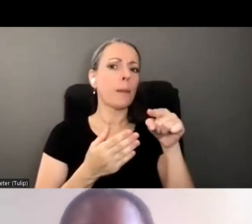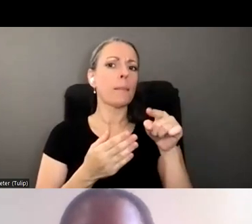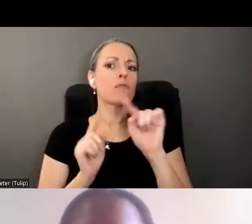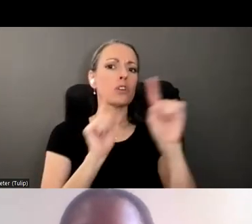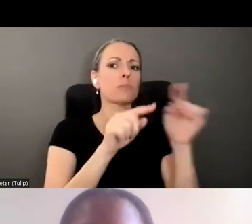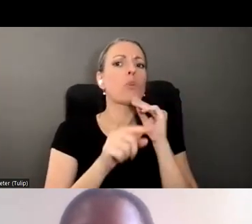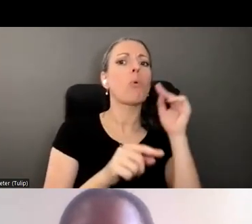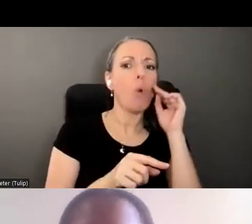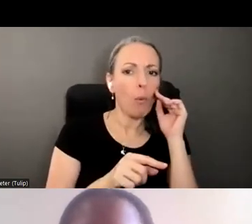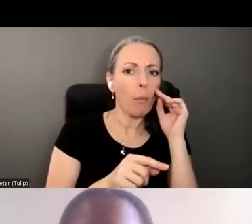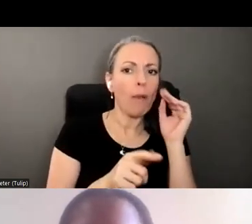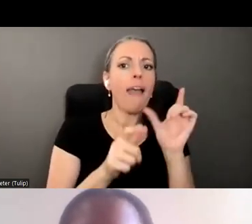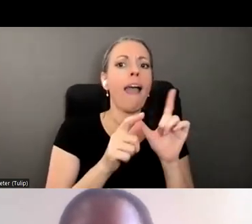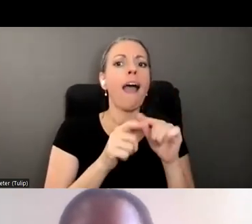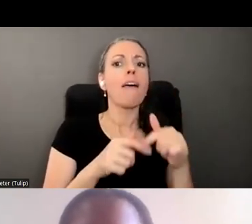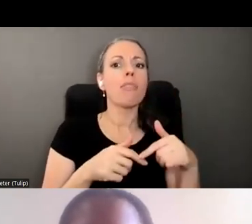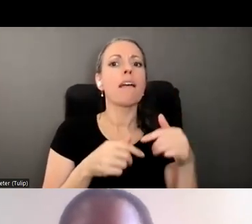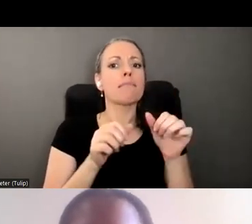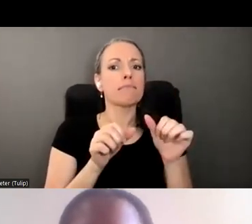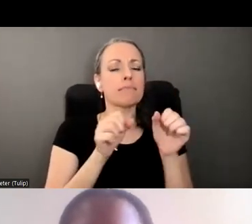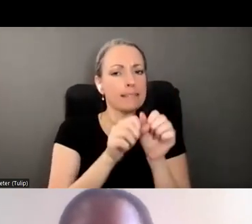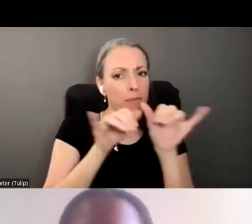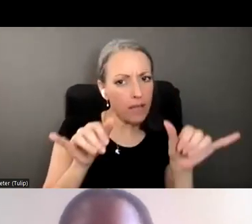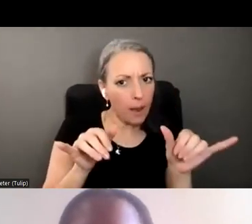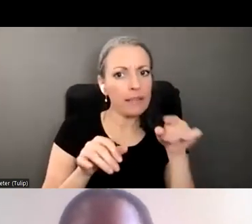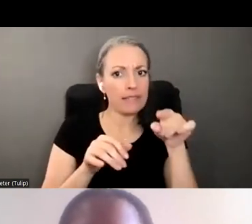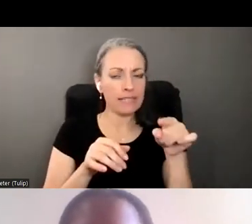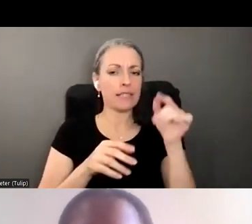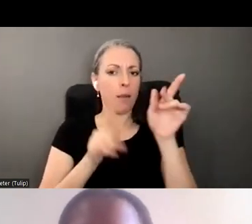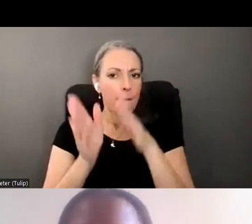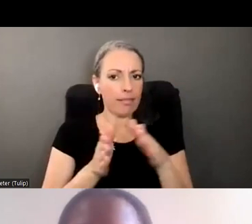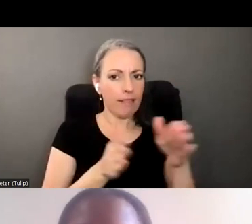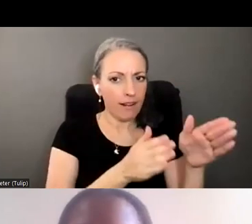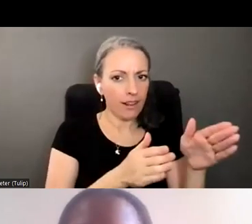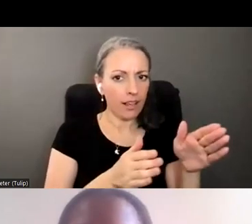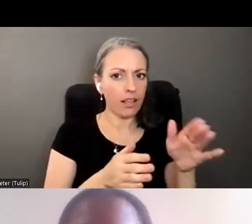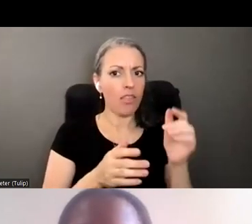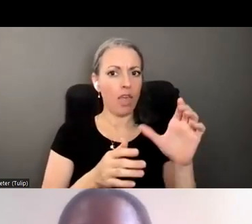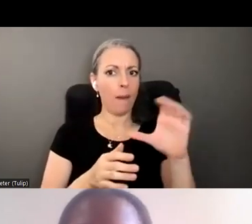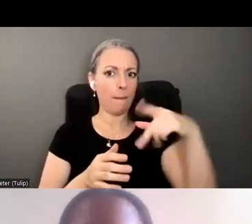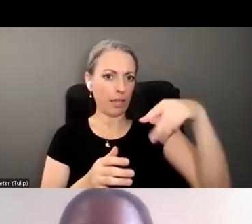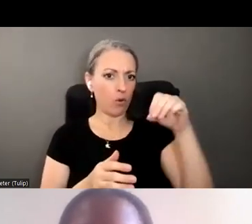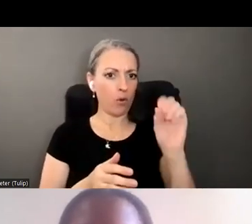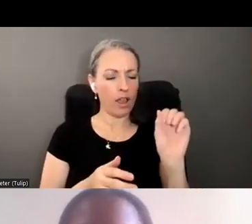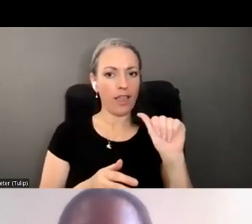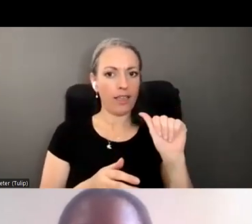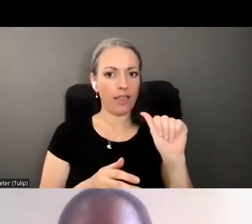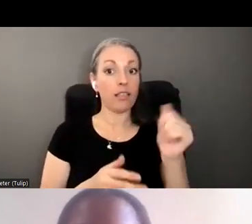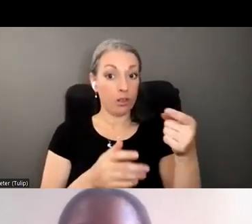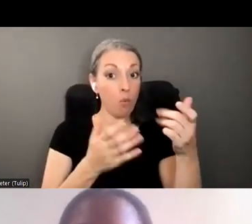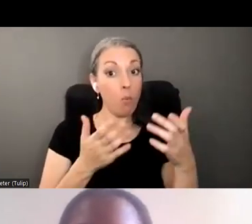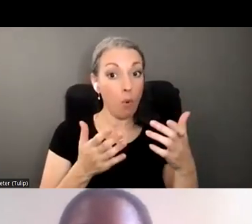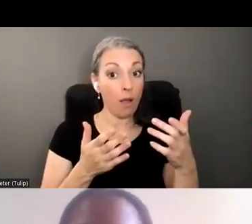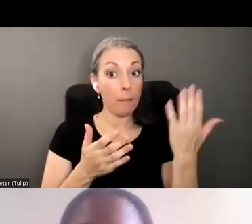and then concurrently doing his planning in terms of what that power of attorney that he might have wanted at one